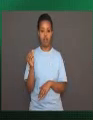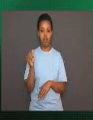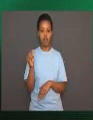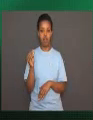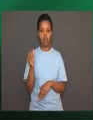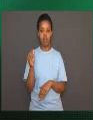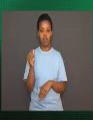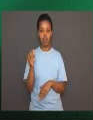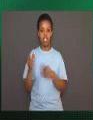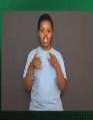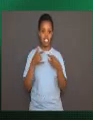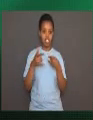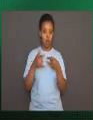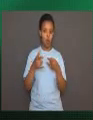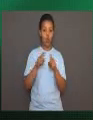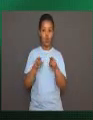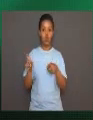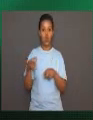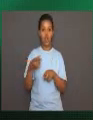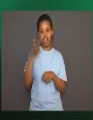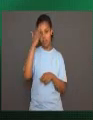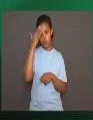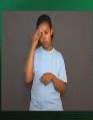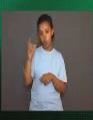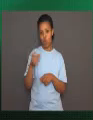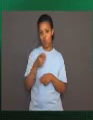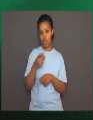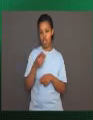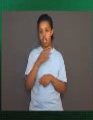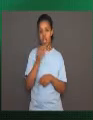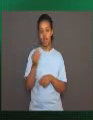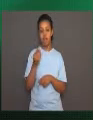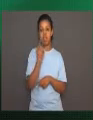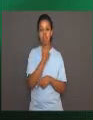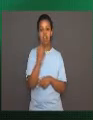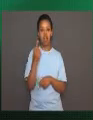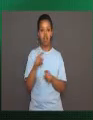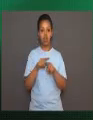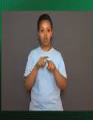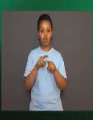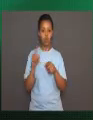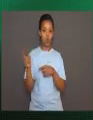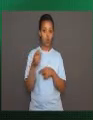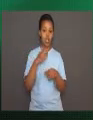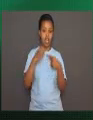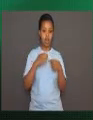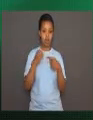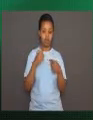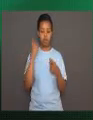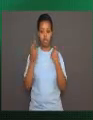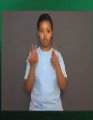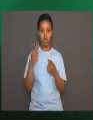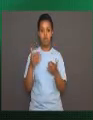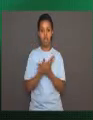species and is often a response to specific environmental stimuli.